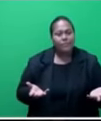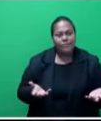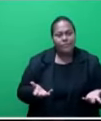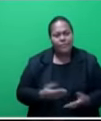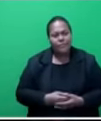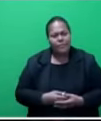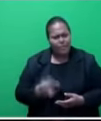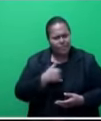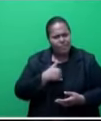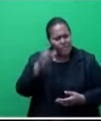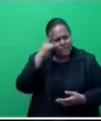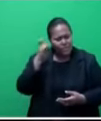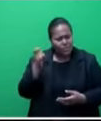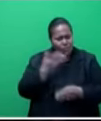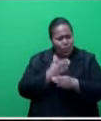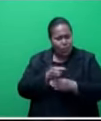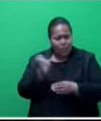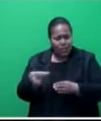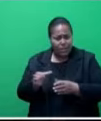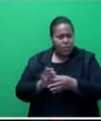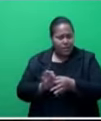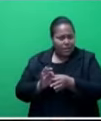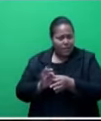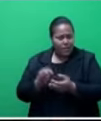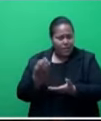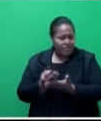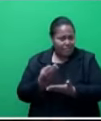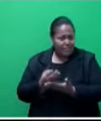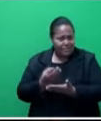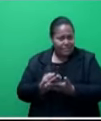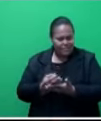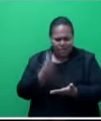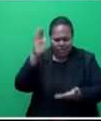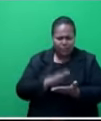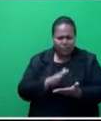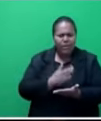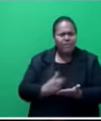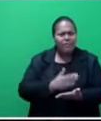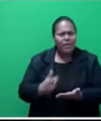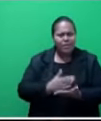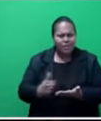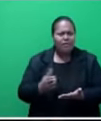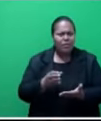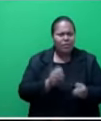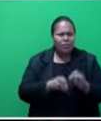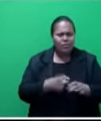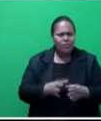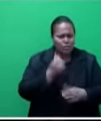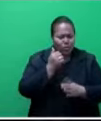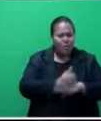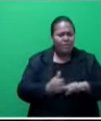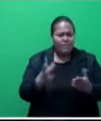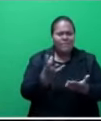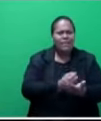solidarity fund. I mean, the government reduced the FNPF contribution. The government is saving close to about four to five million dollars a